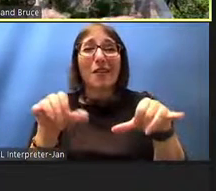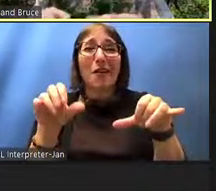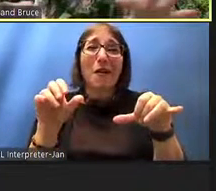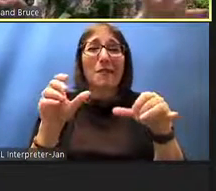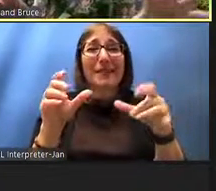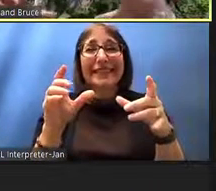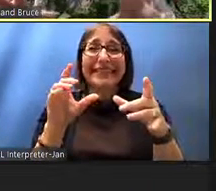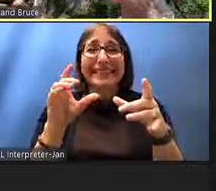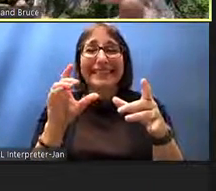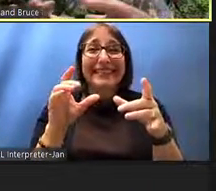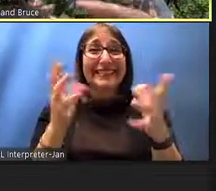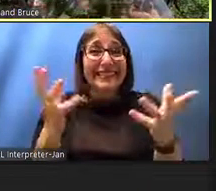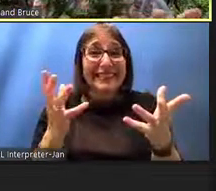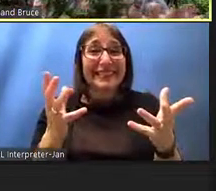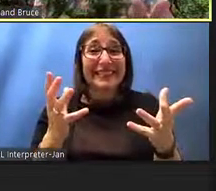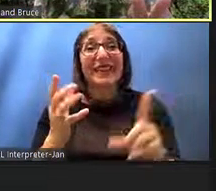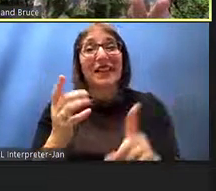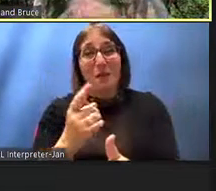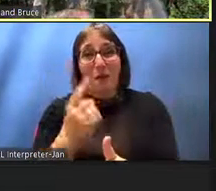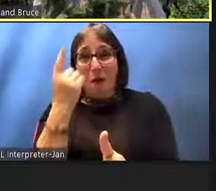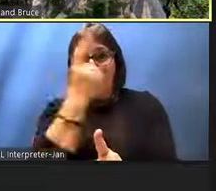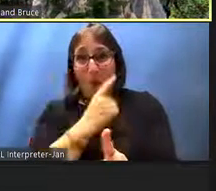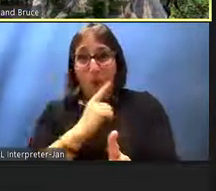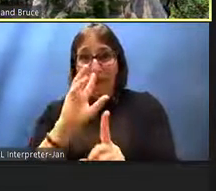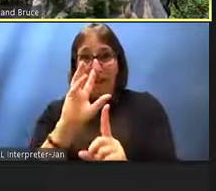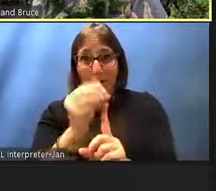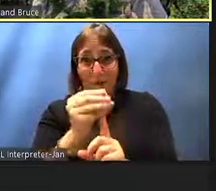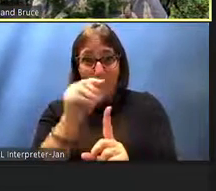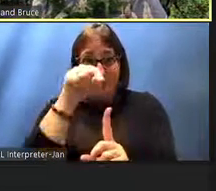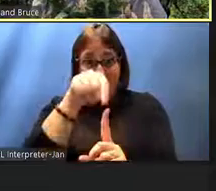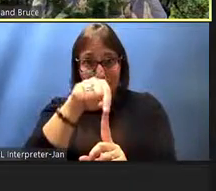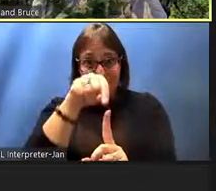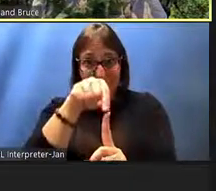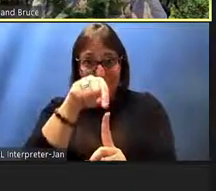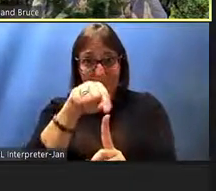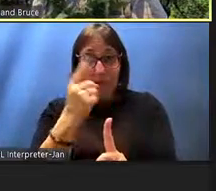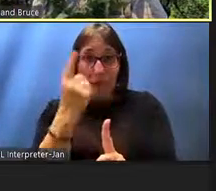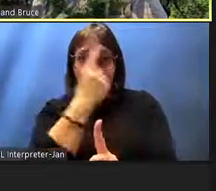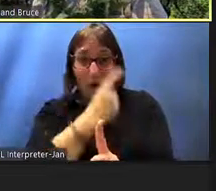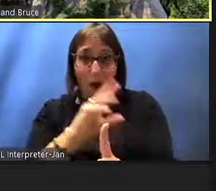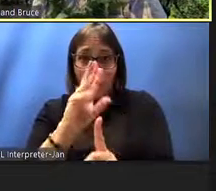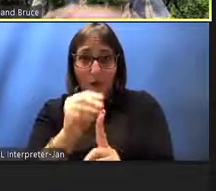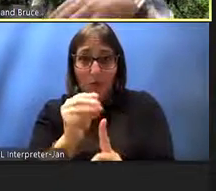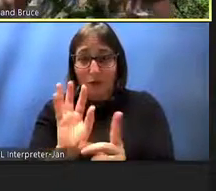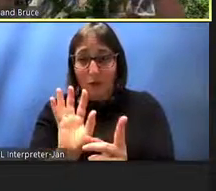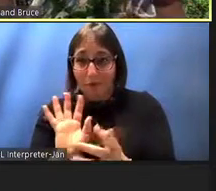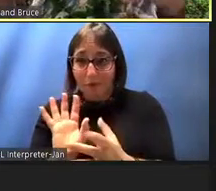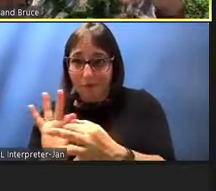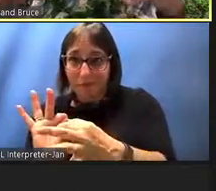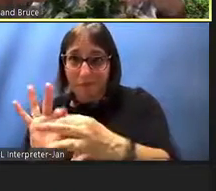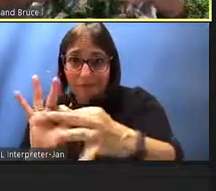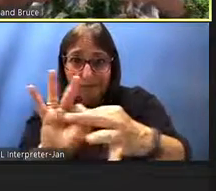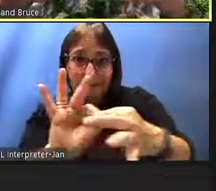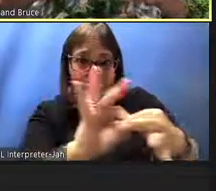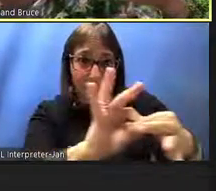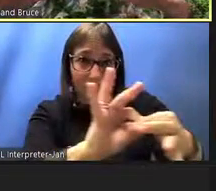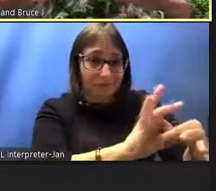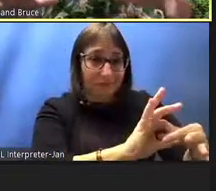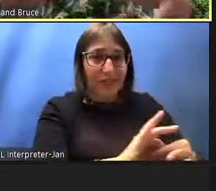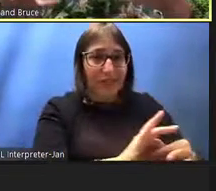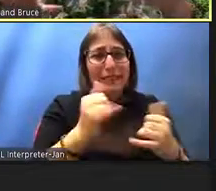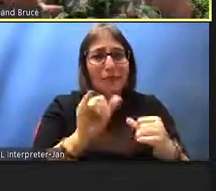was hawaiian culture the hawaiian culture was still strong enough